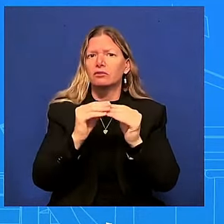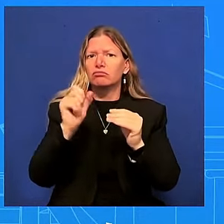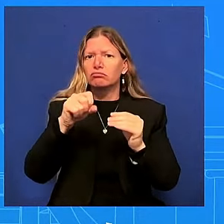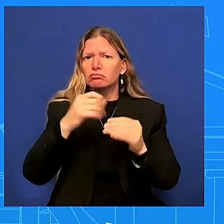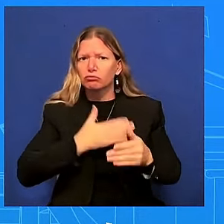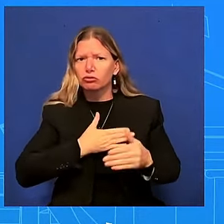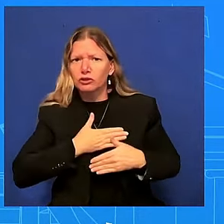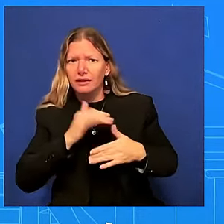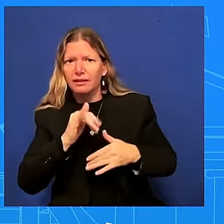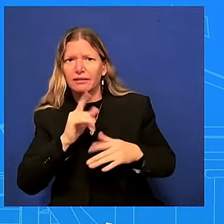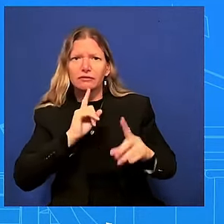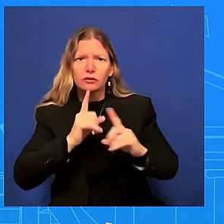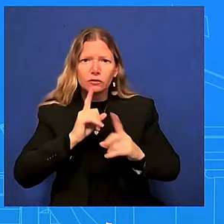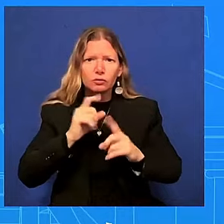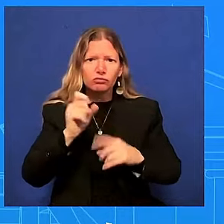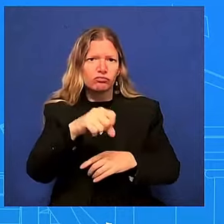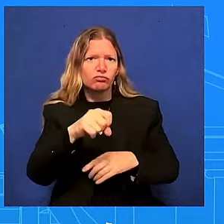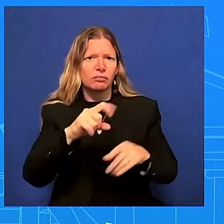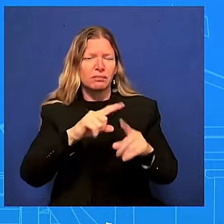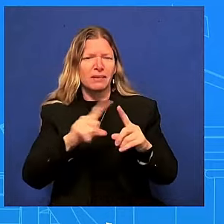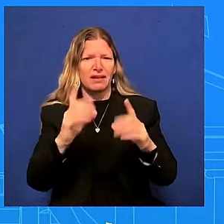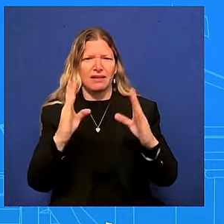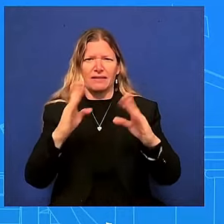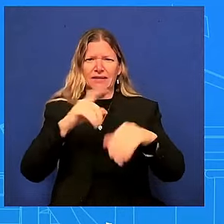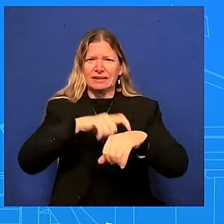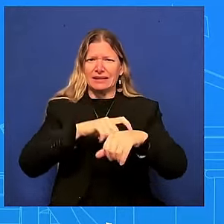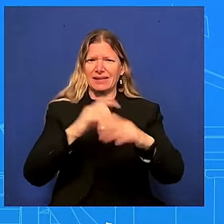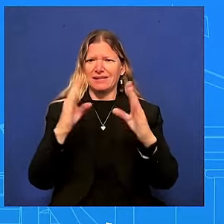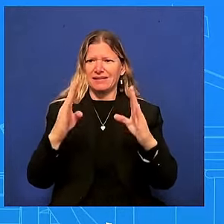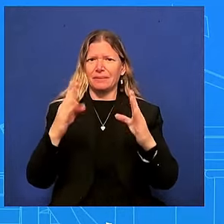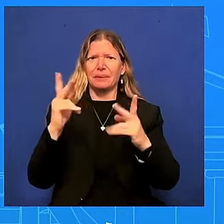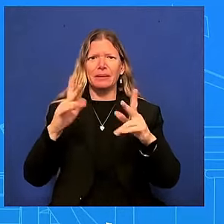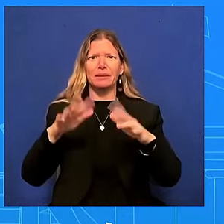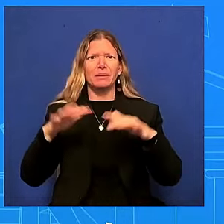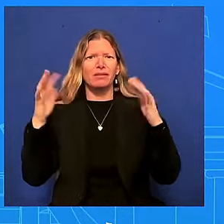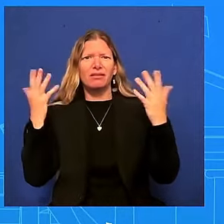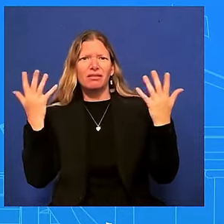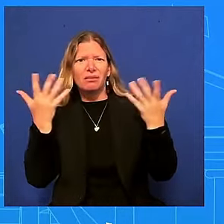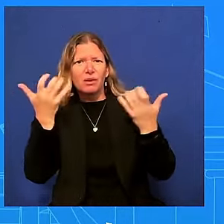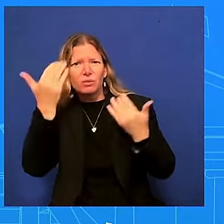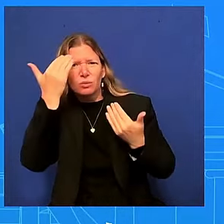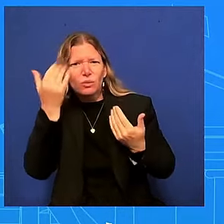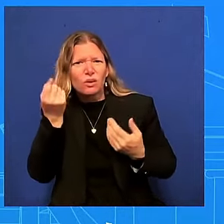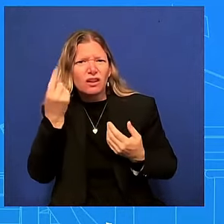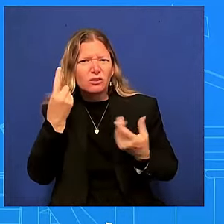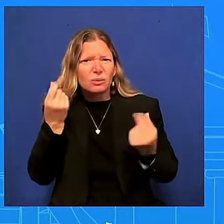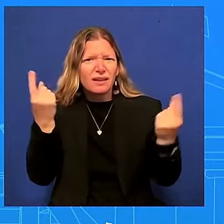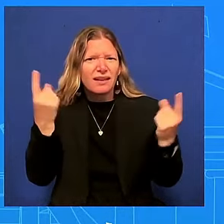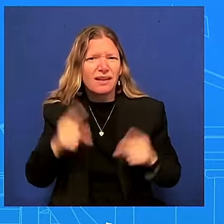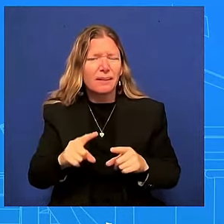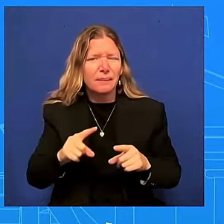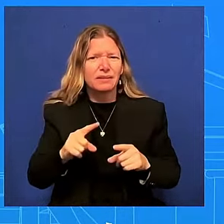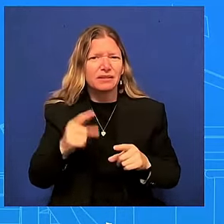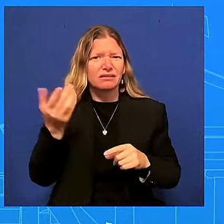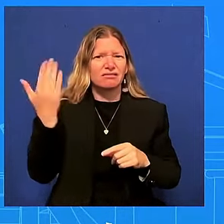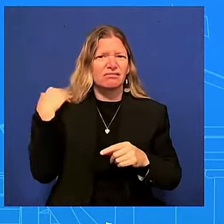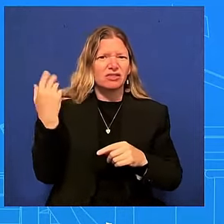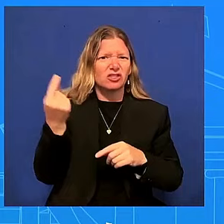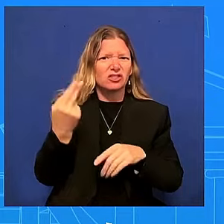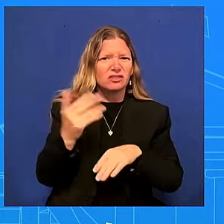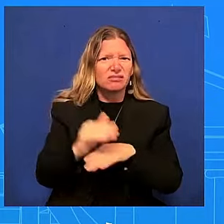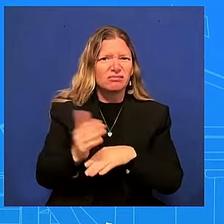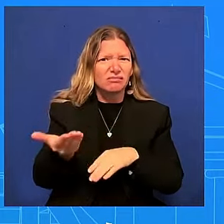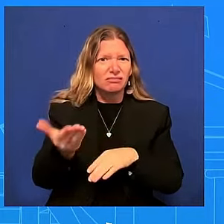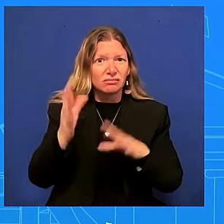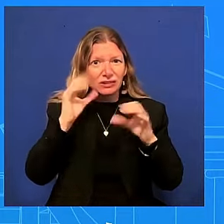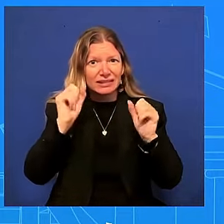the president could help to answer that by engaging with us in an unscripted way right now so let me just